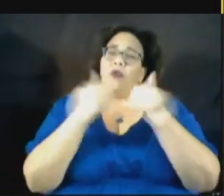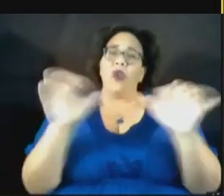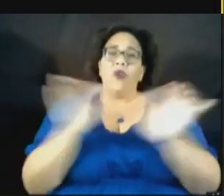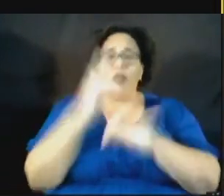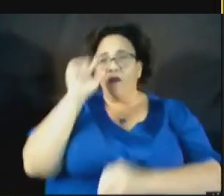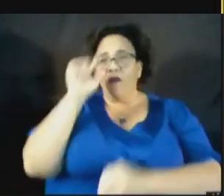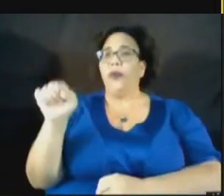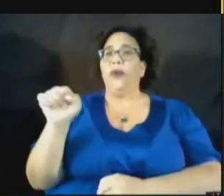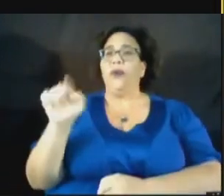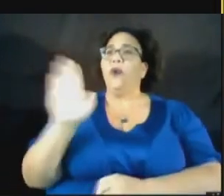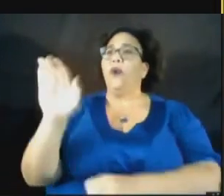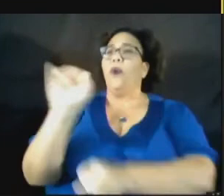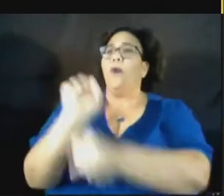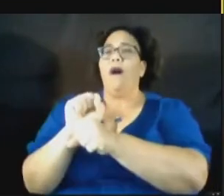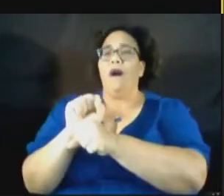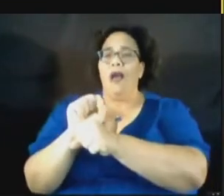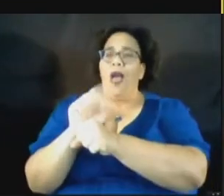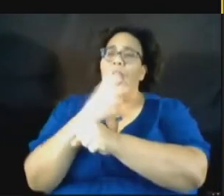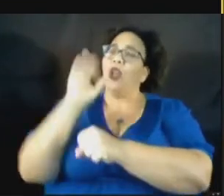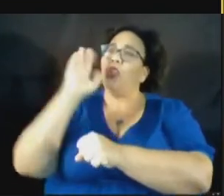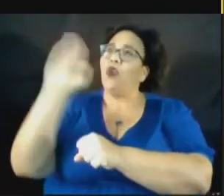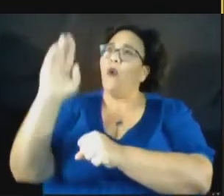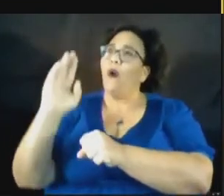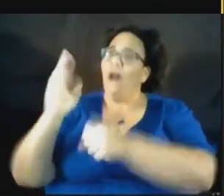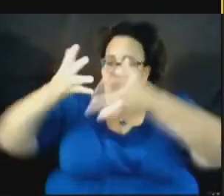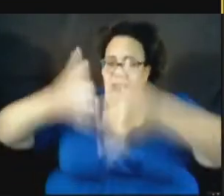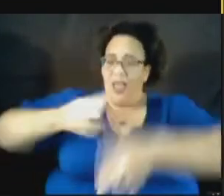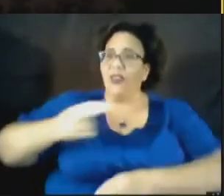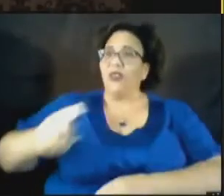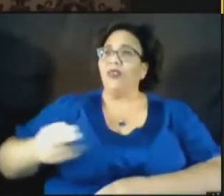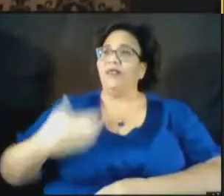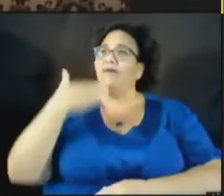your work, and your legacy. Thank you so much.